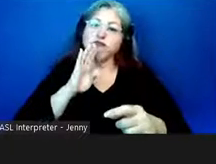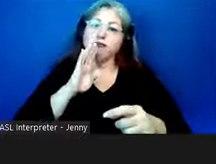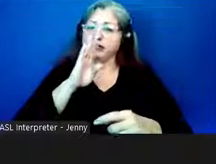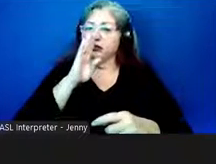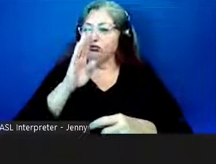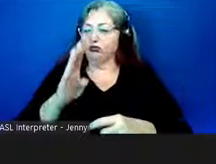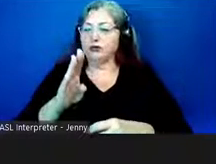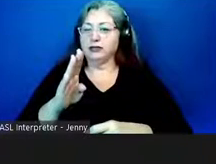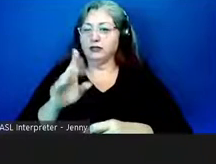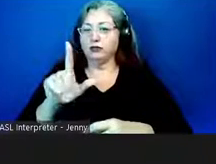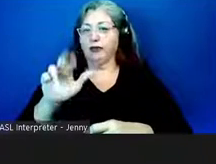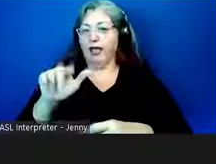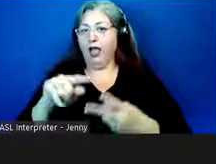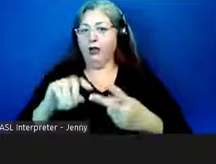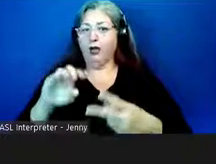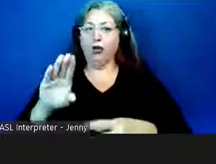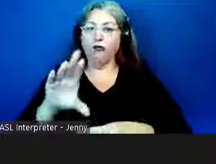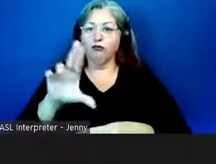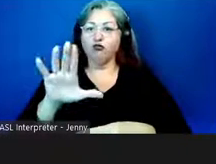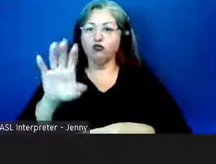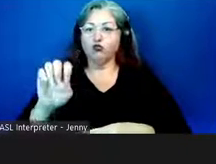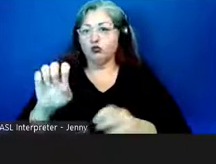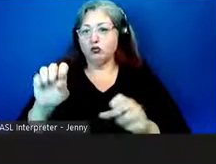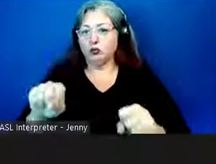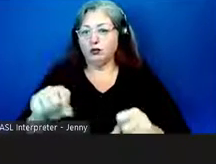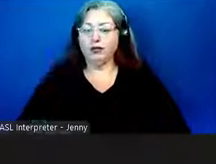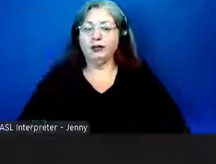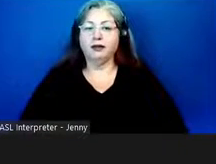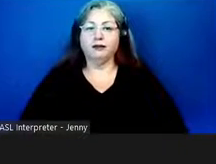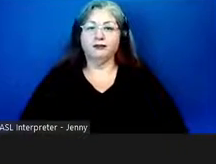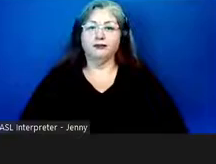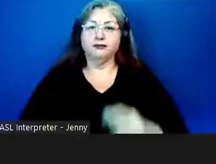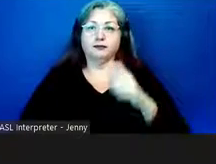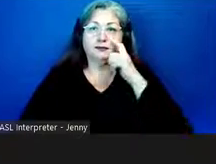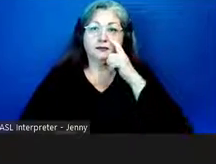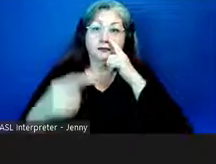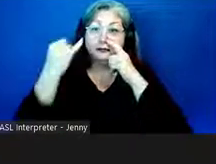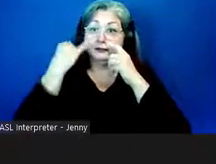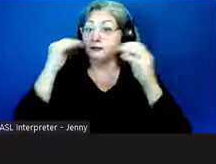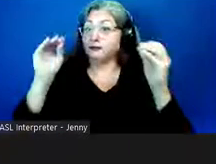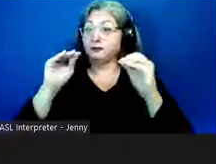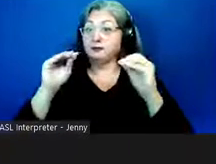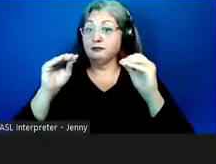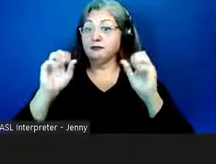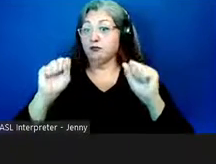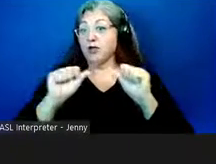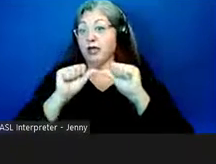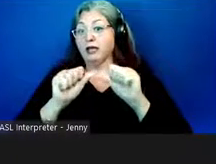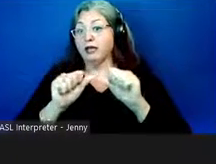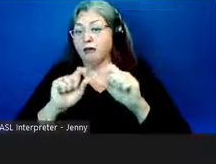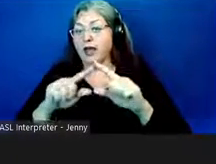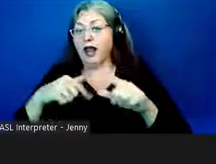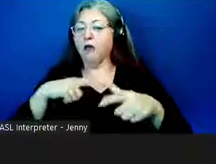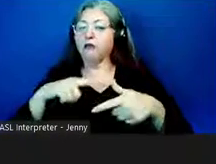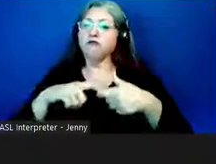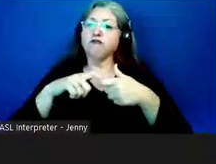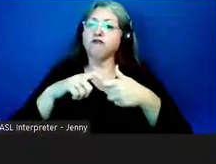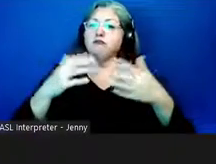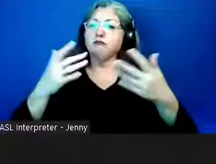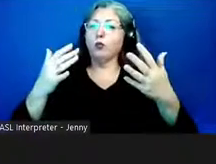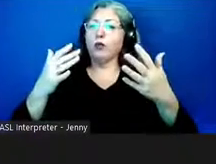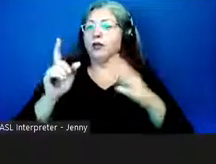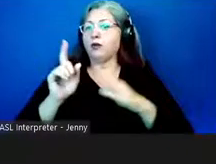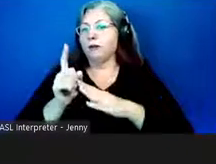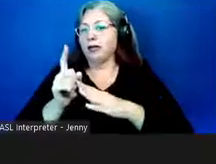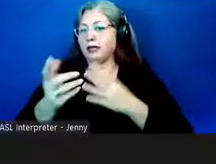larry or bruce if not we can continue but uh i'll wait a minute